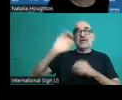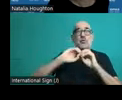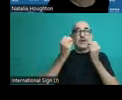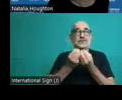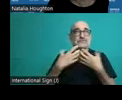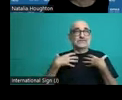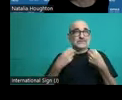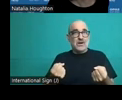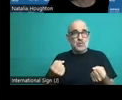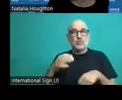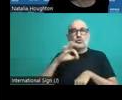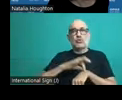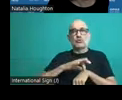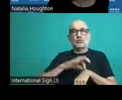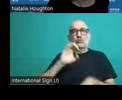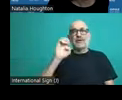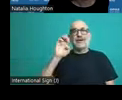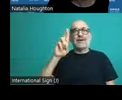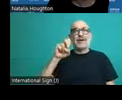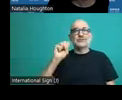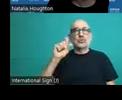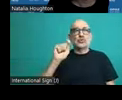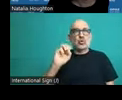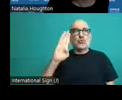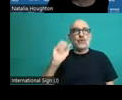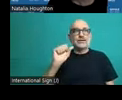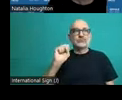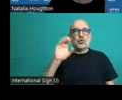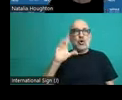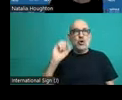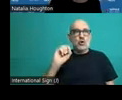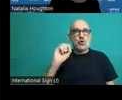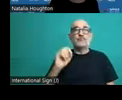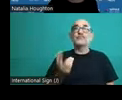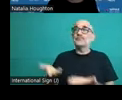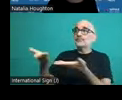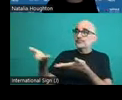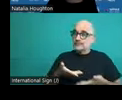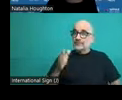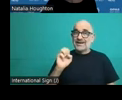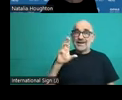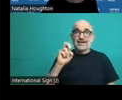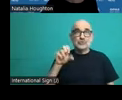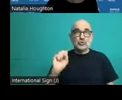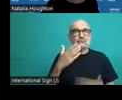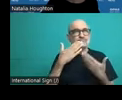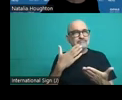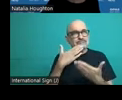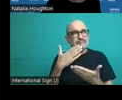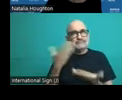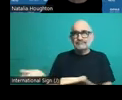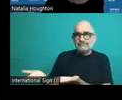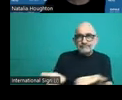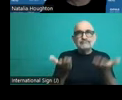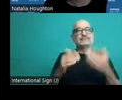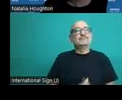you. Good morning. Good afternoon to everybody. Please confirm that you can